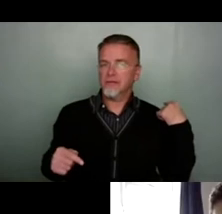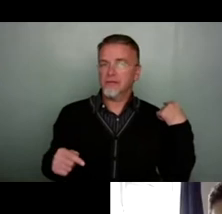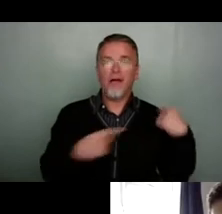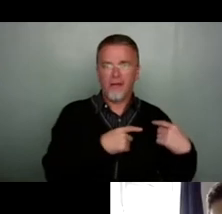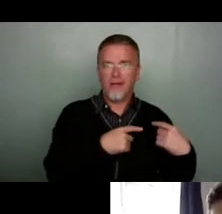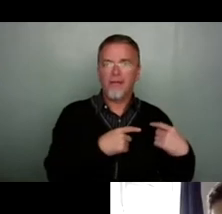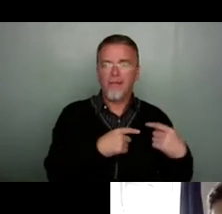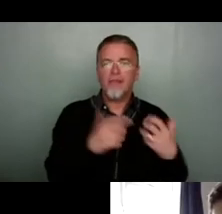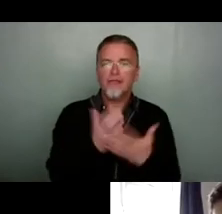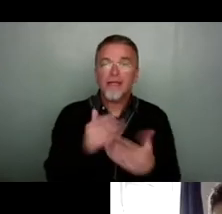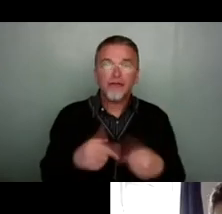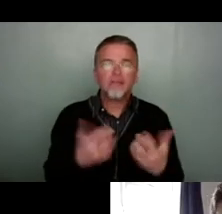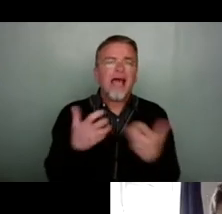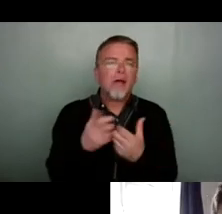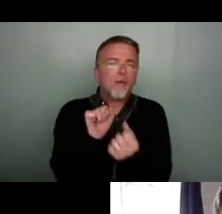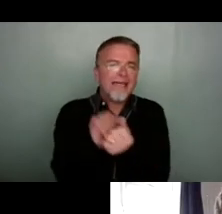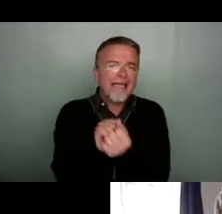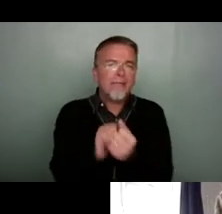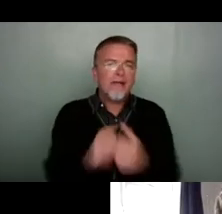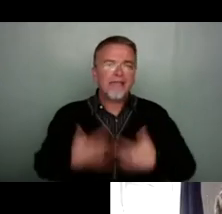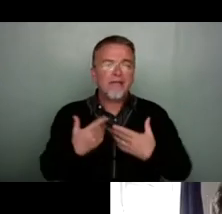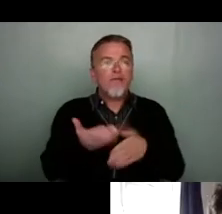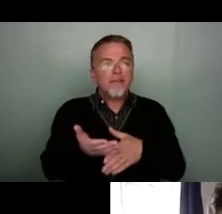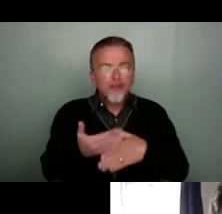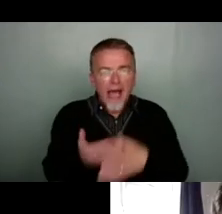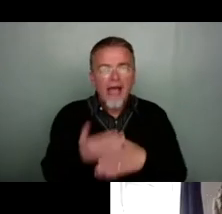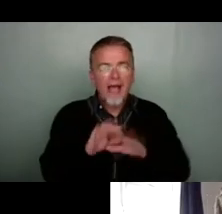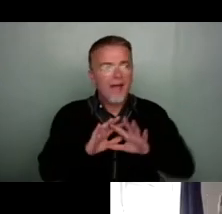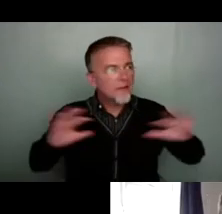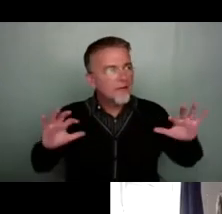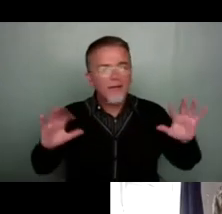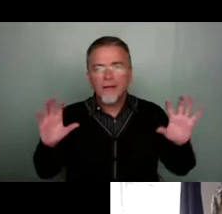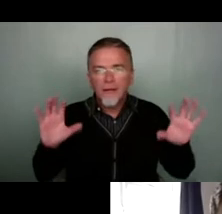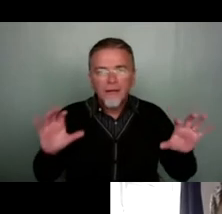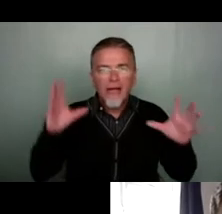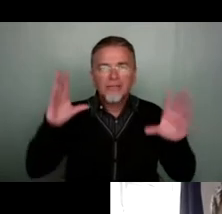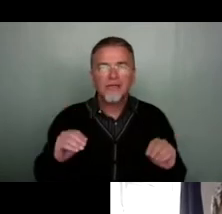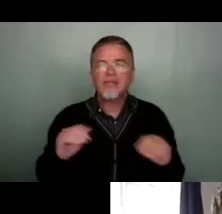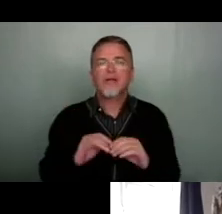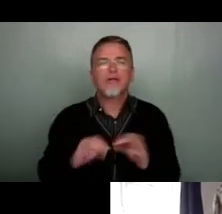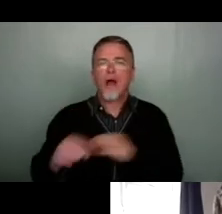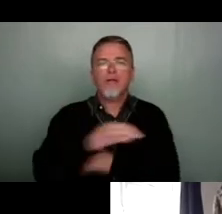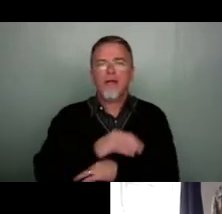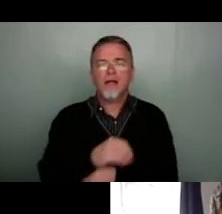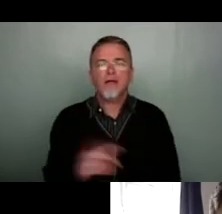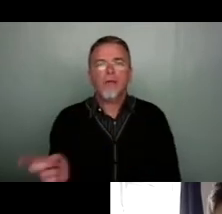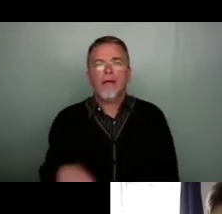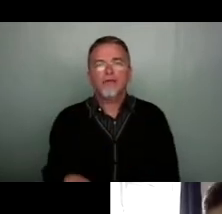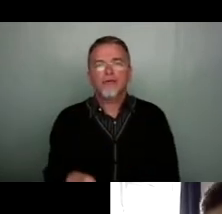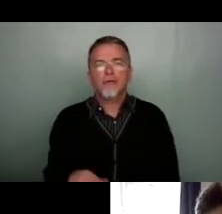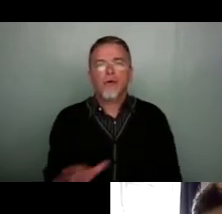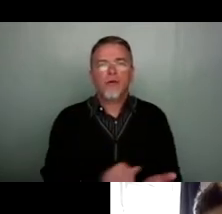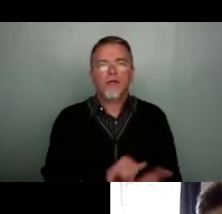how do we maintain that sense of shared experience rather than just going back to actually all the cultural